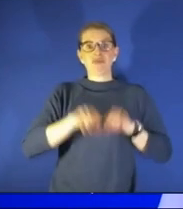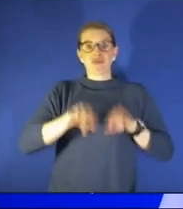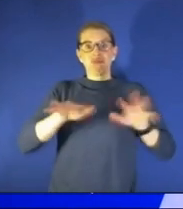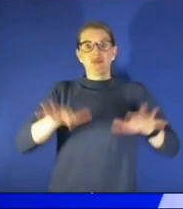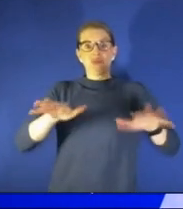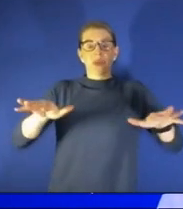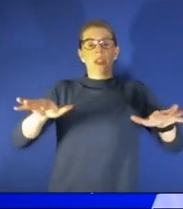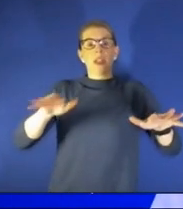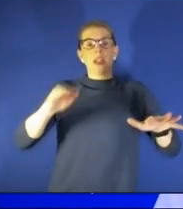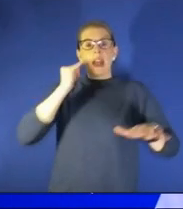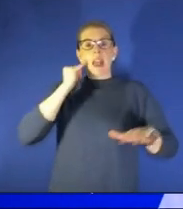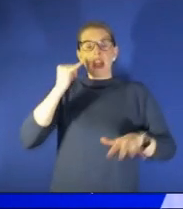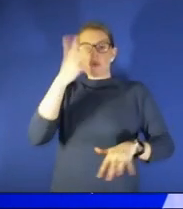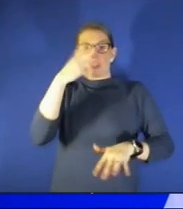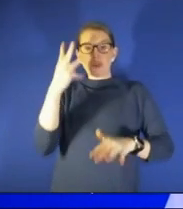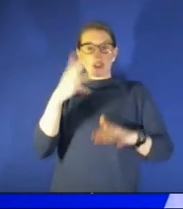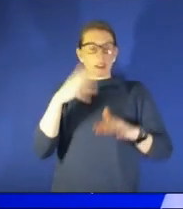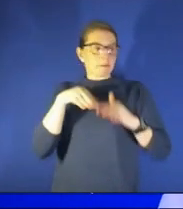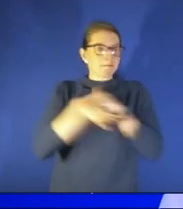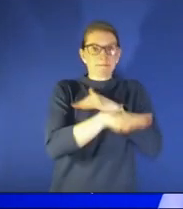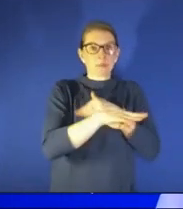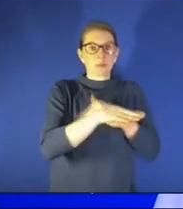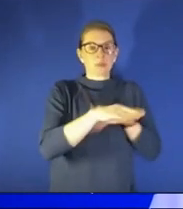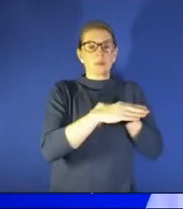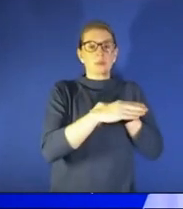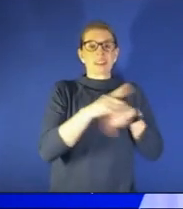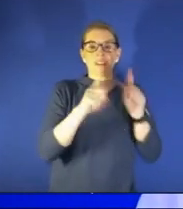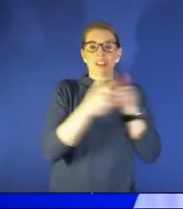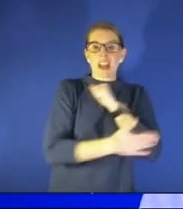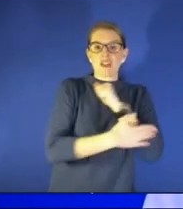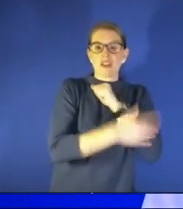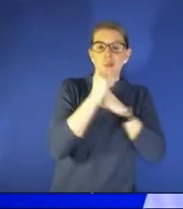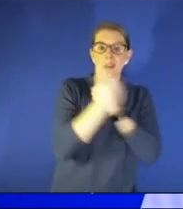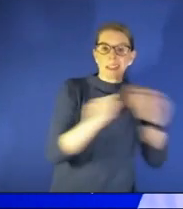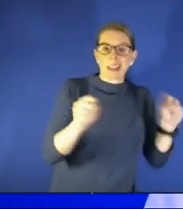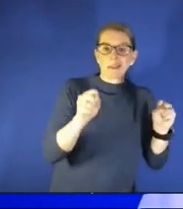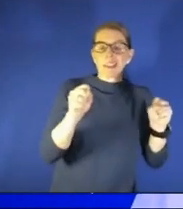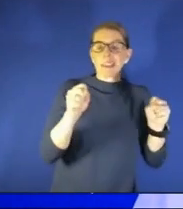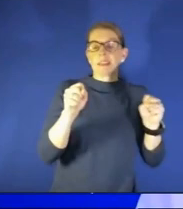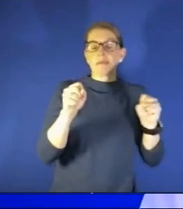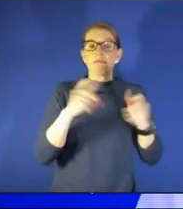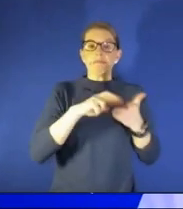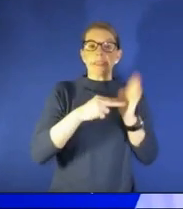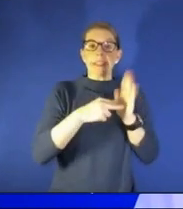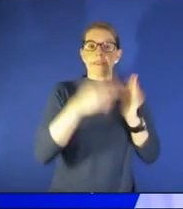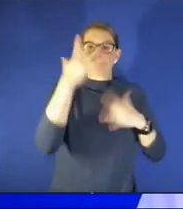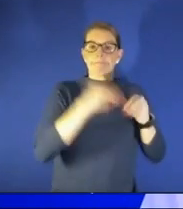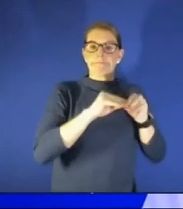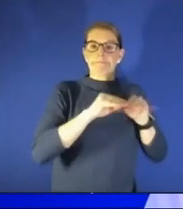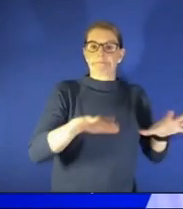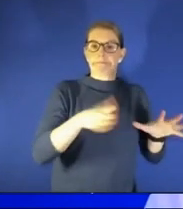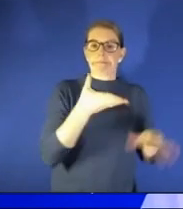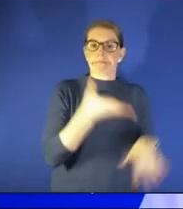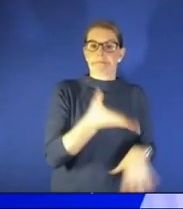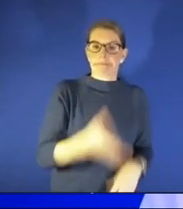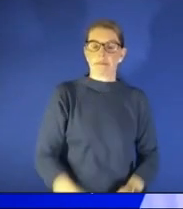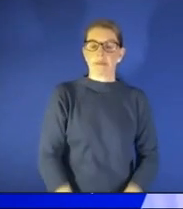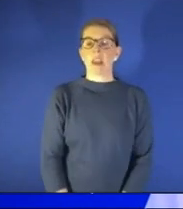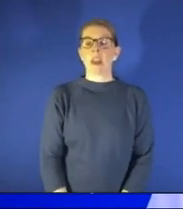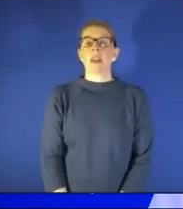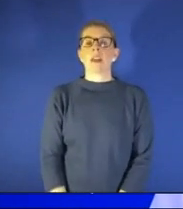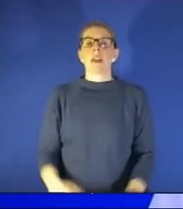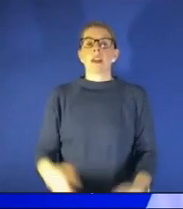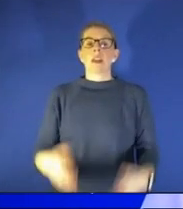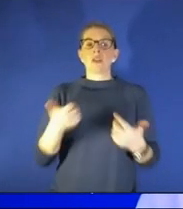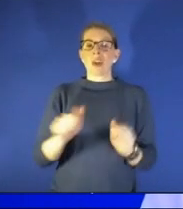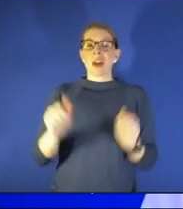country to another so it's very important to do we can to get those infrastructures to try and bring that public health and that medical